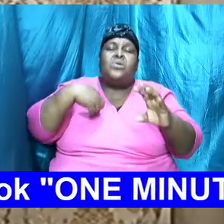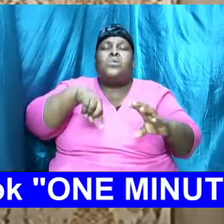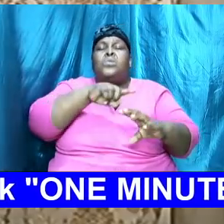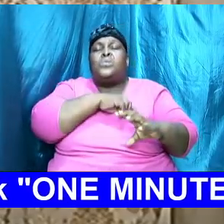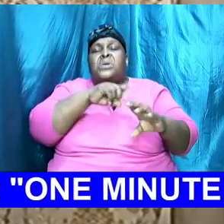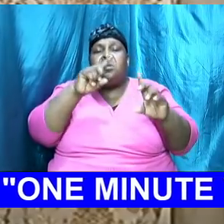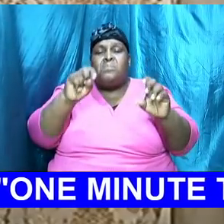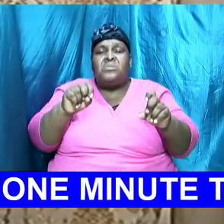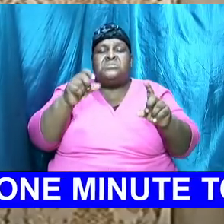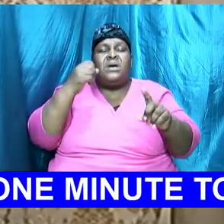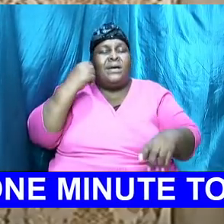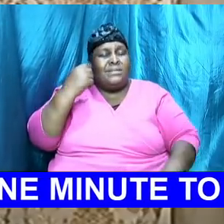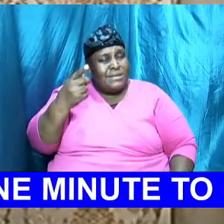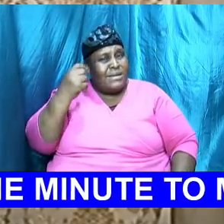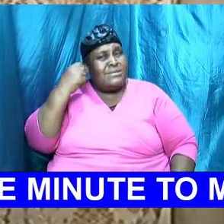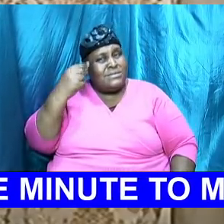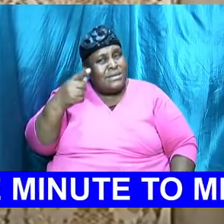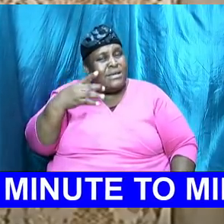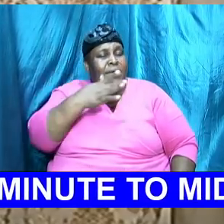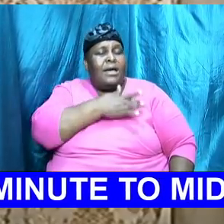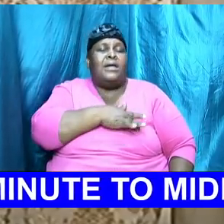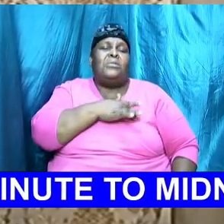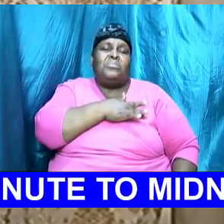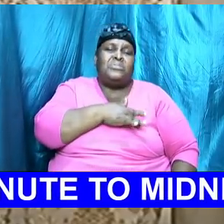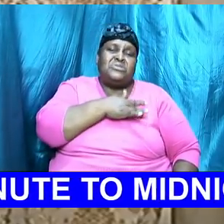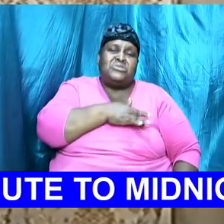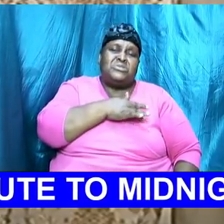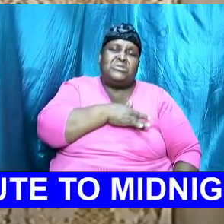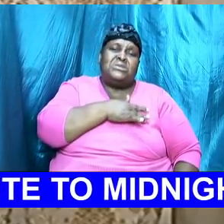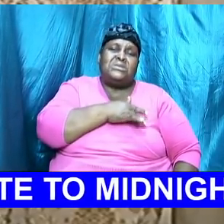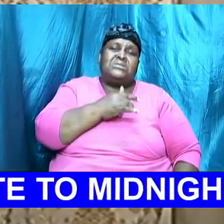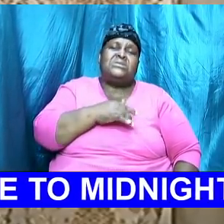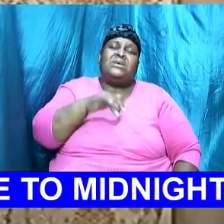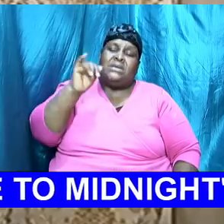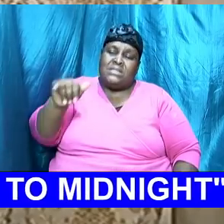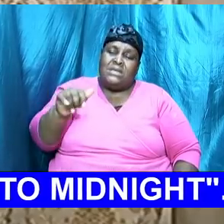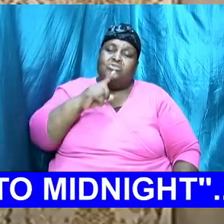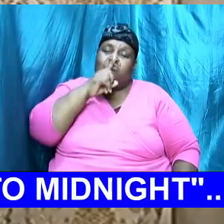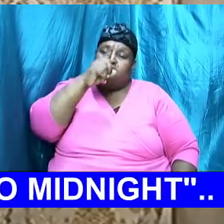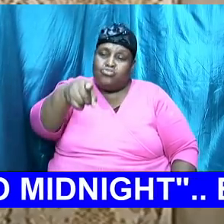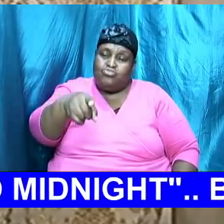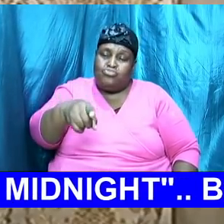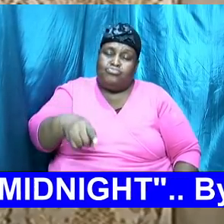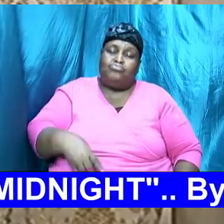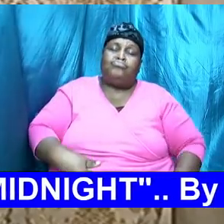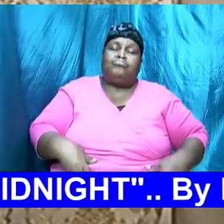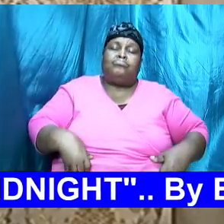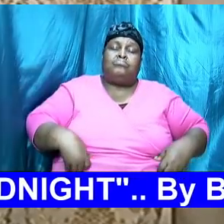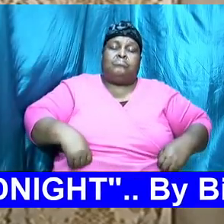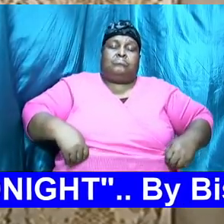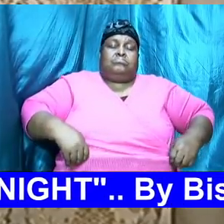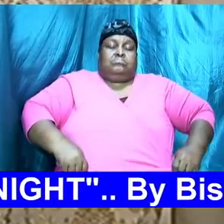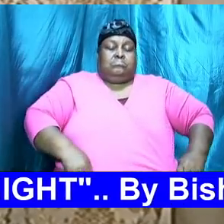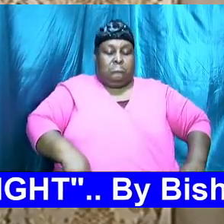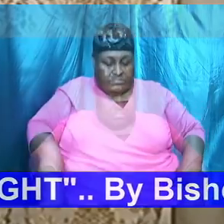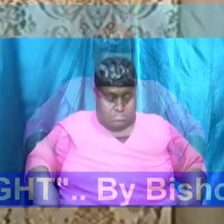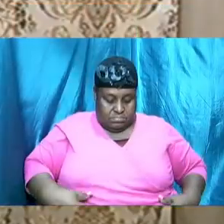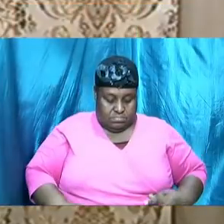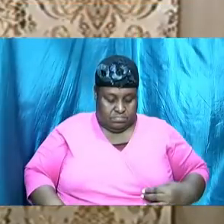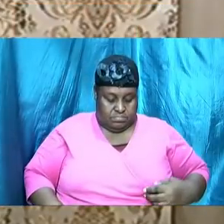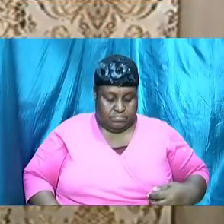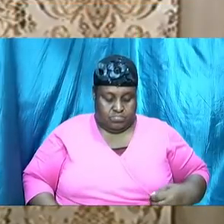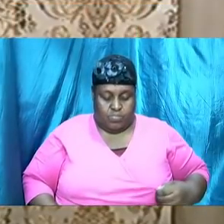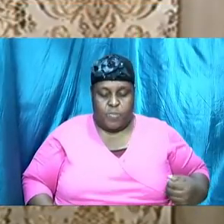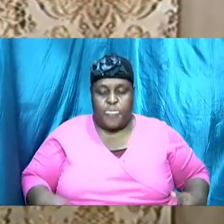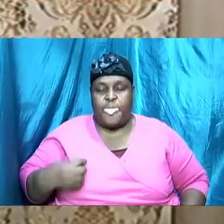understand and appreciate that and that is a fact and so we are going